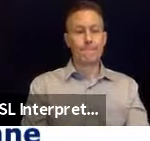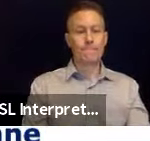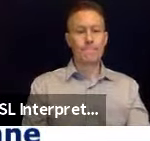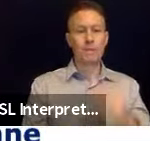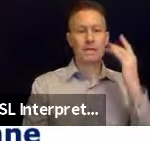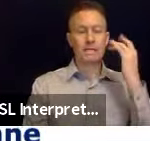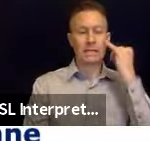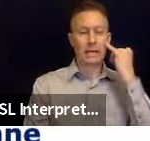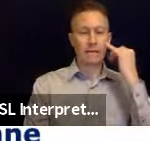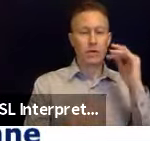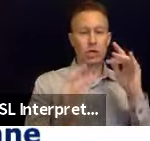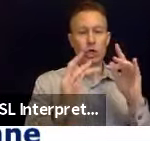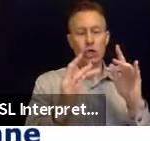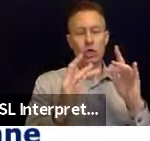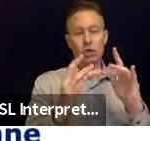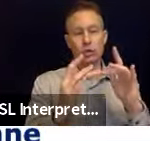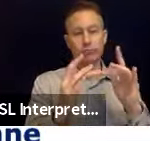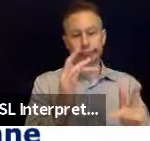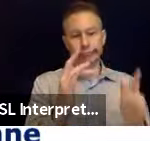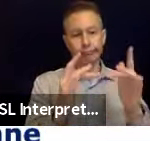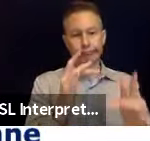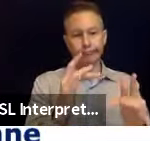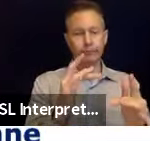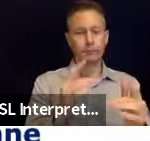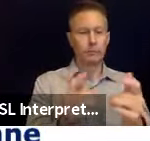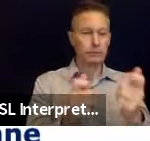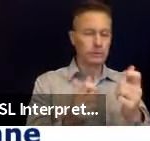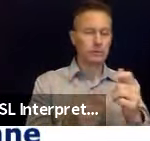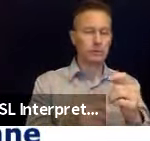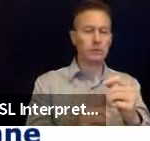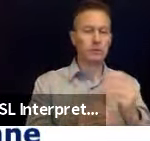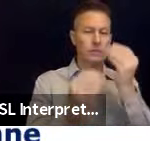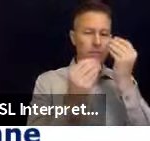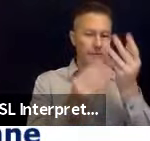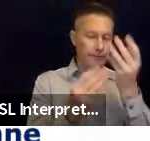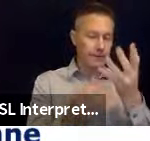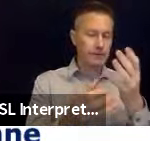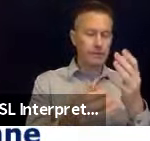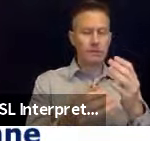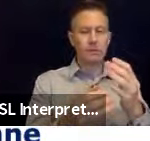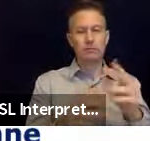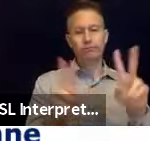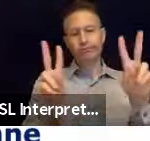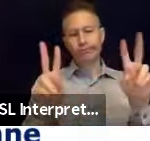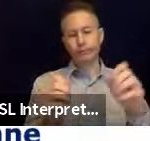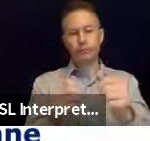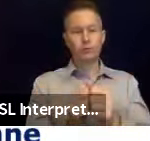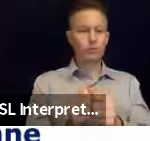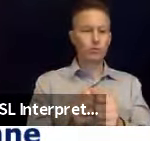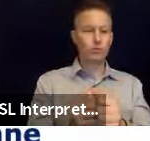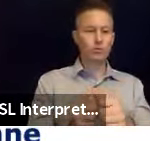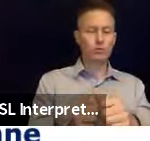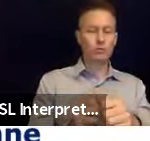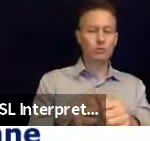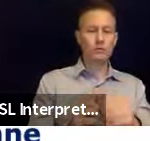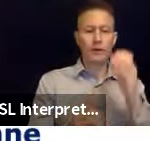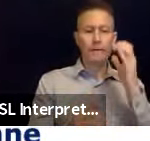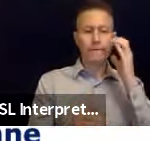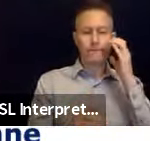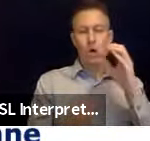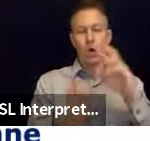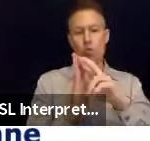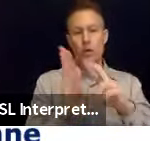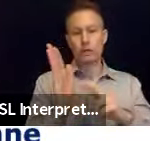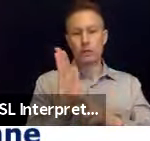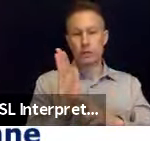information, if there was an issue with the phone registration on the